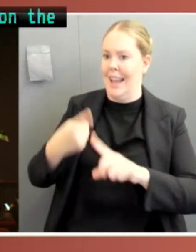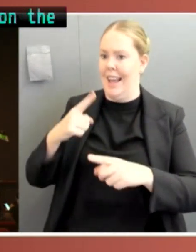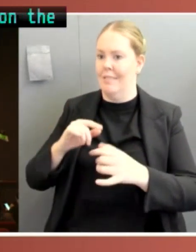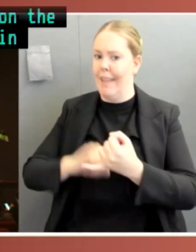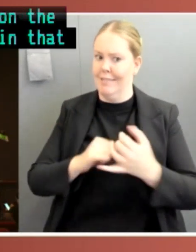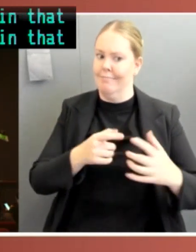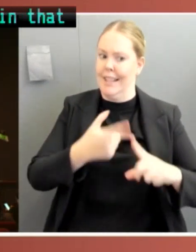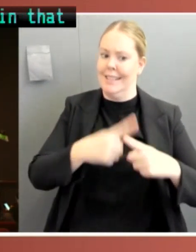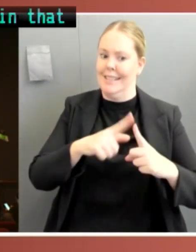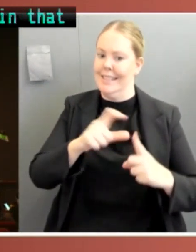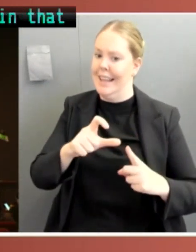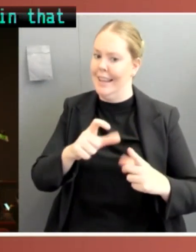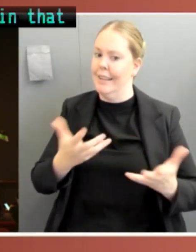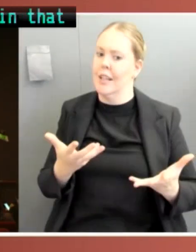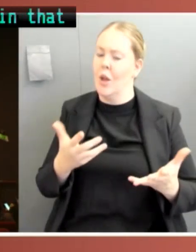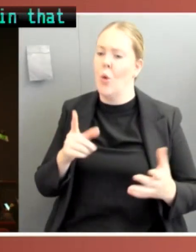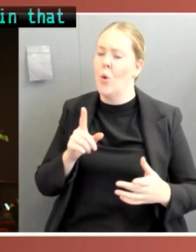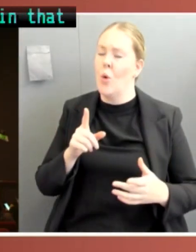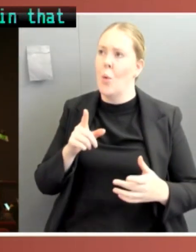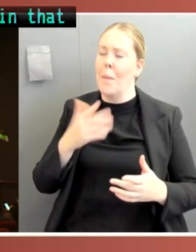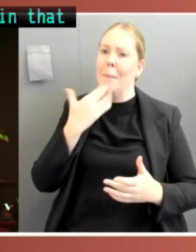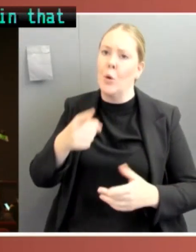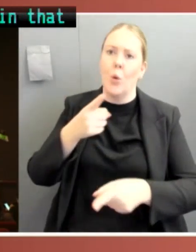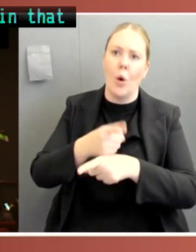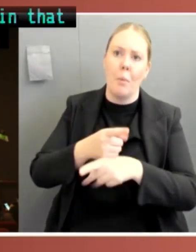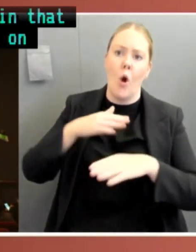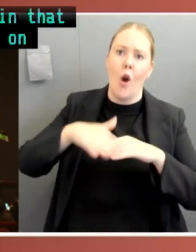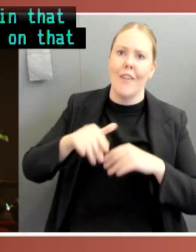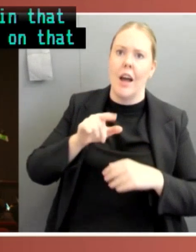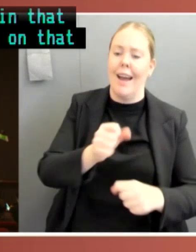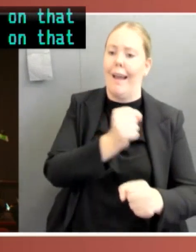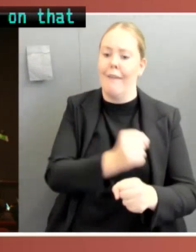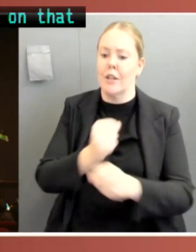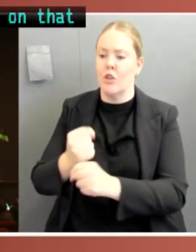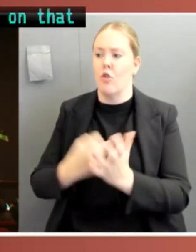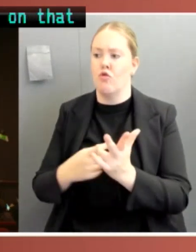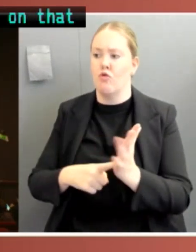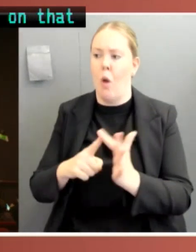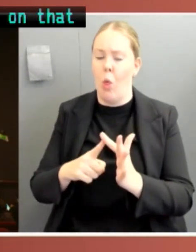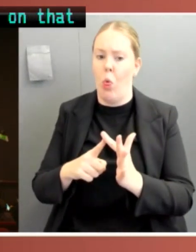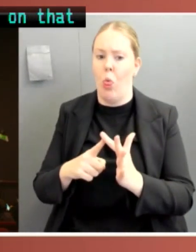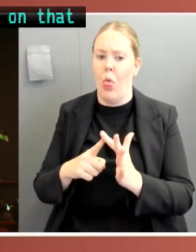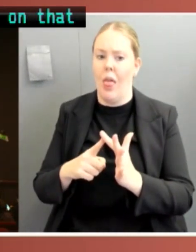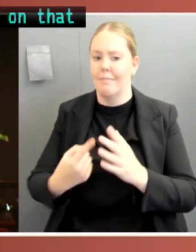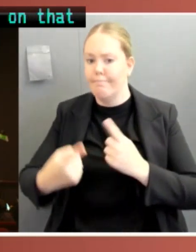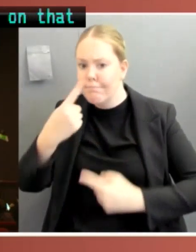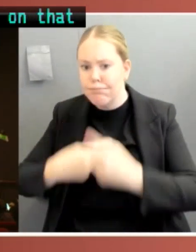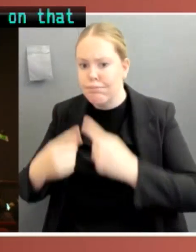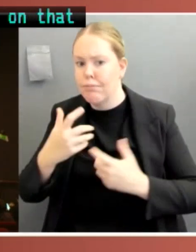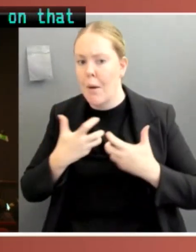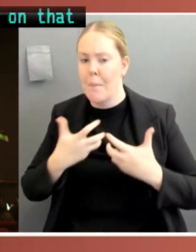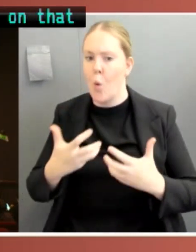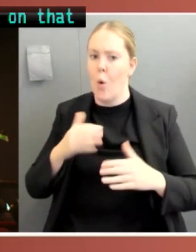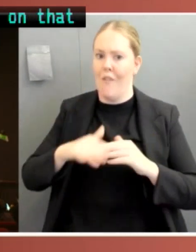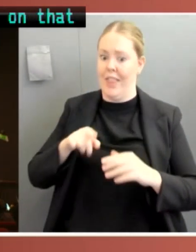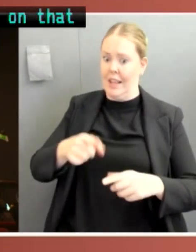role and whether that's a convention or a specific role of the